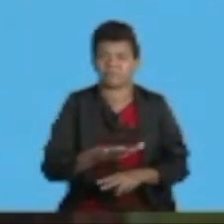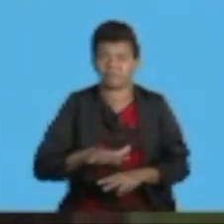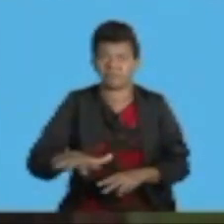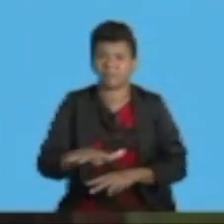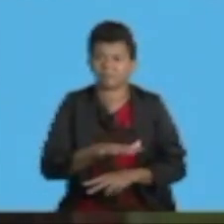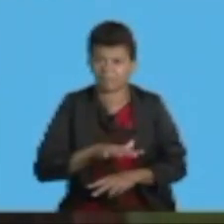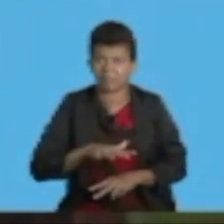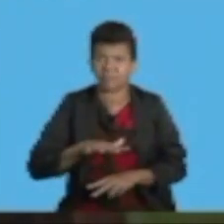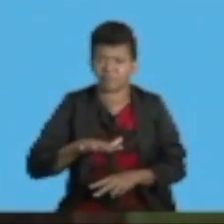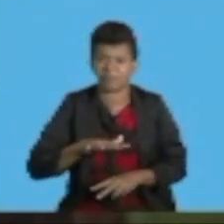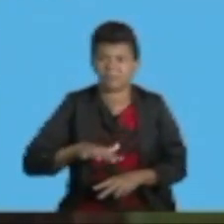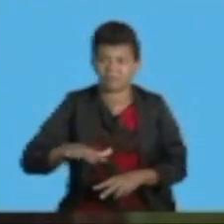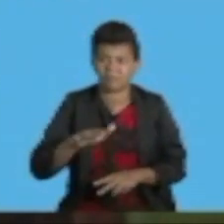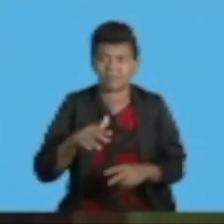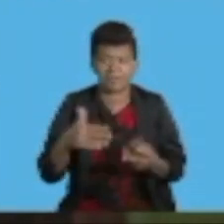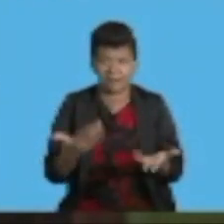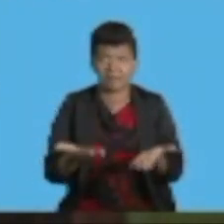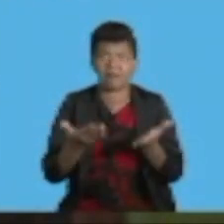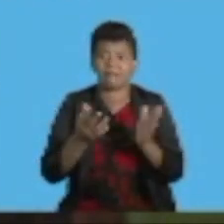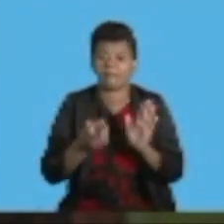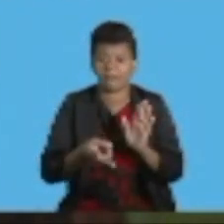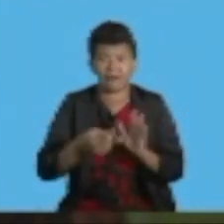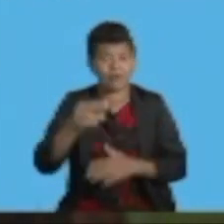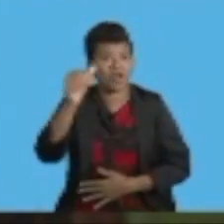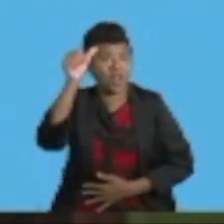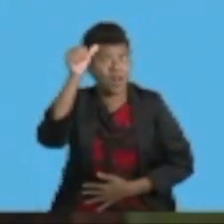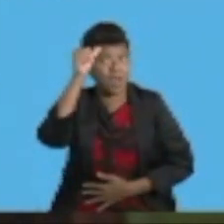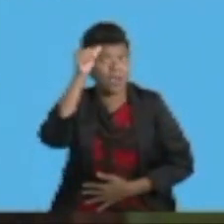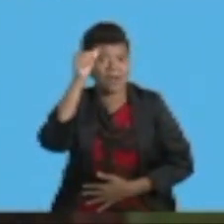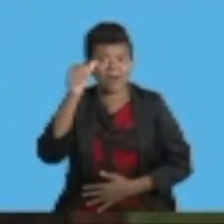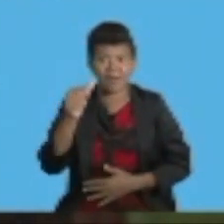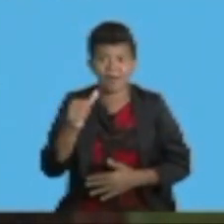we call it BPOs, knowledge-based industries,